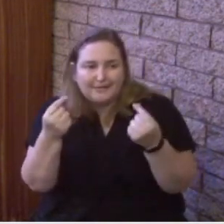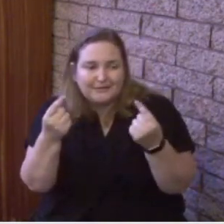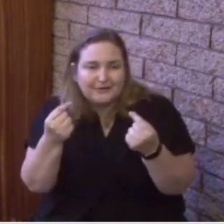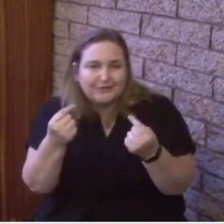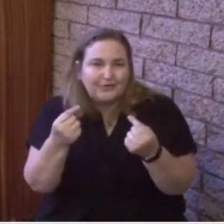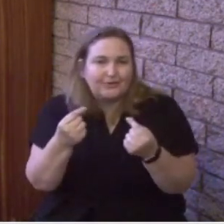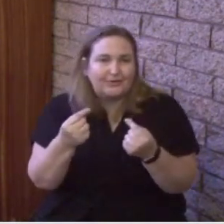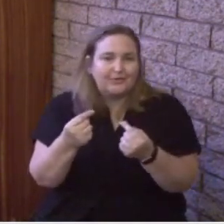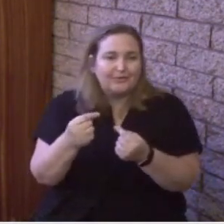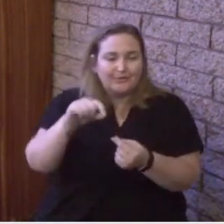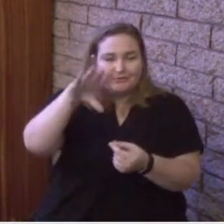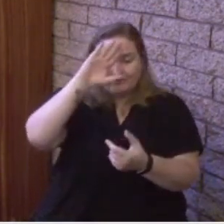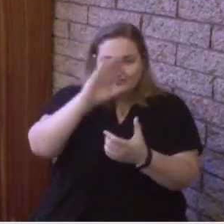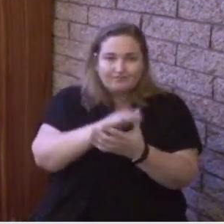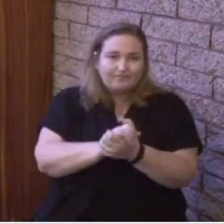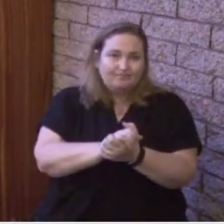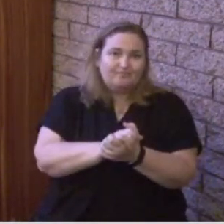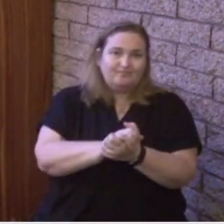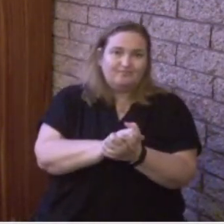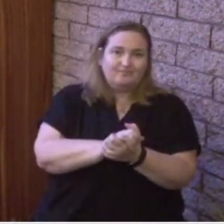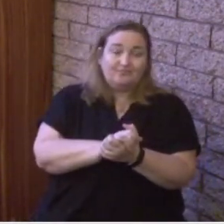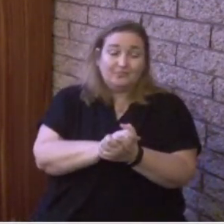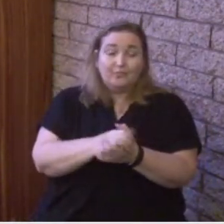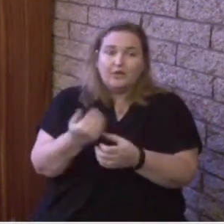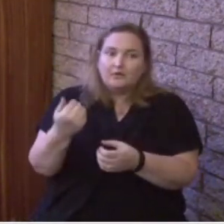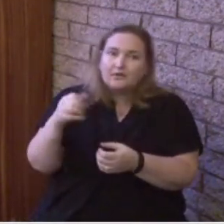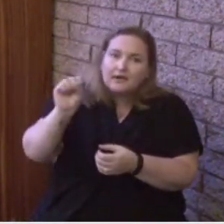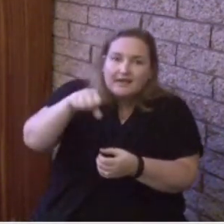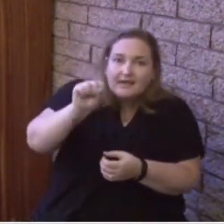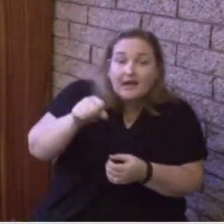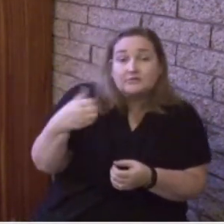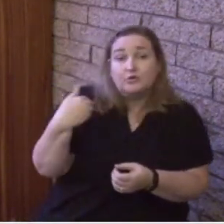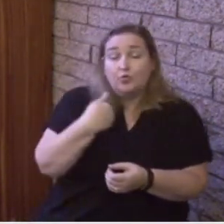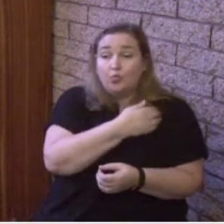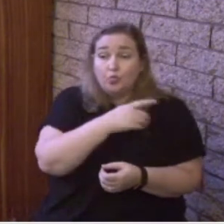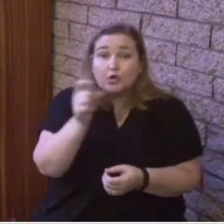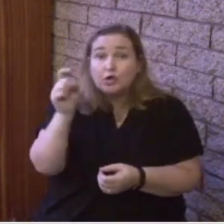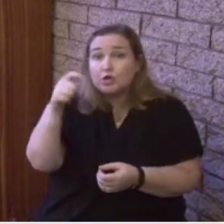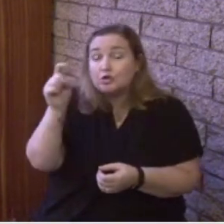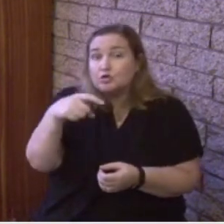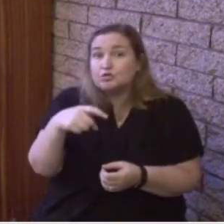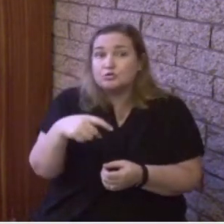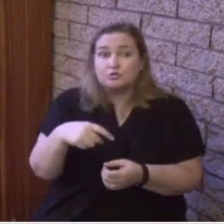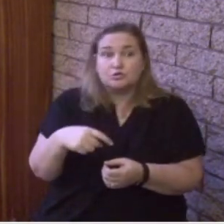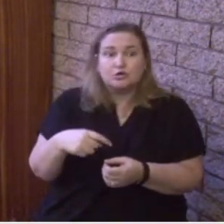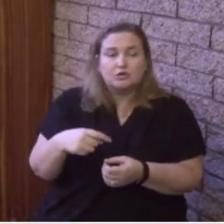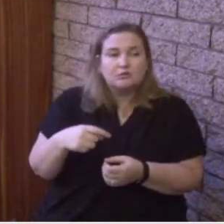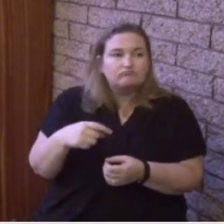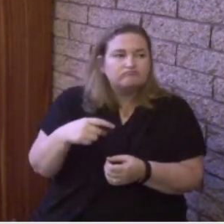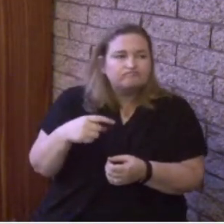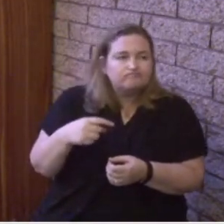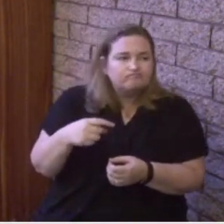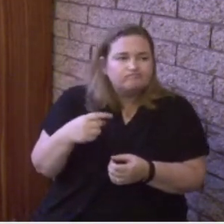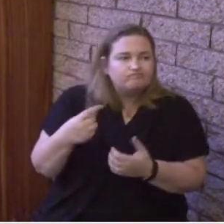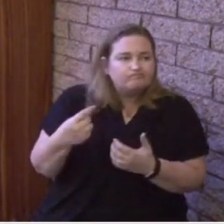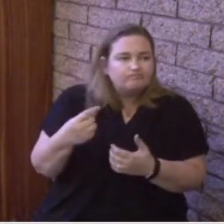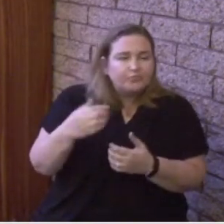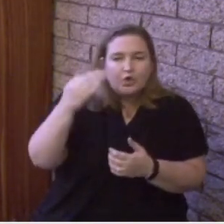saying we shouldn't be mindful in those areas. We absolutely should be mindful of where sin can creep in and create a stronghold.